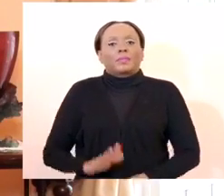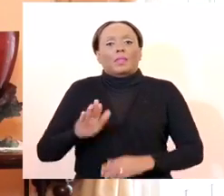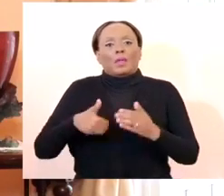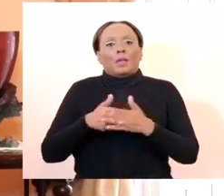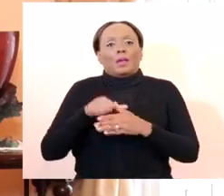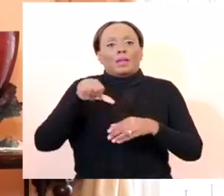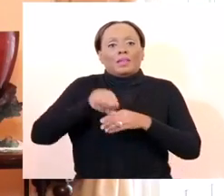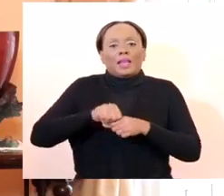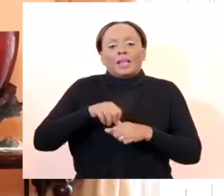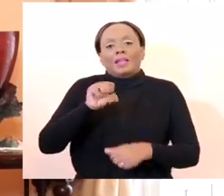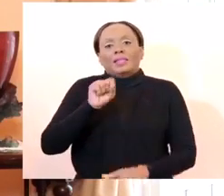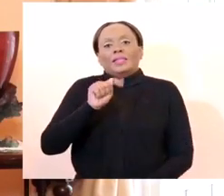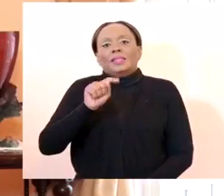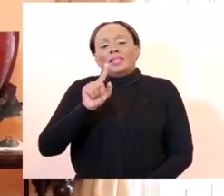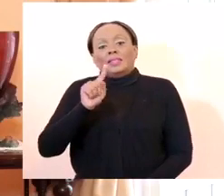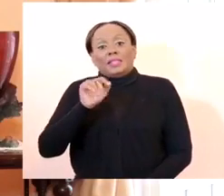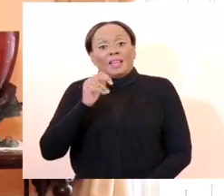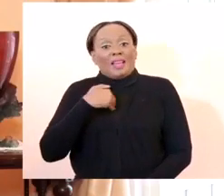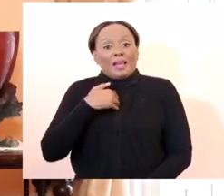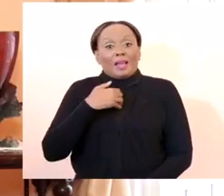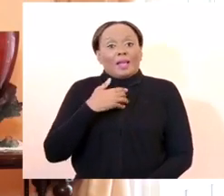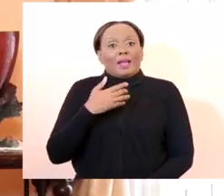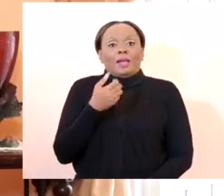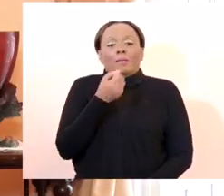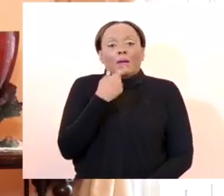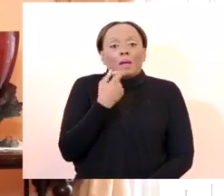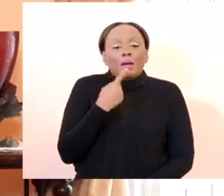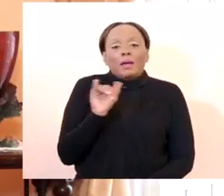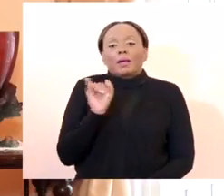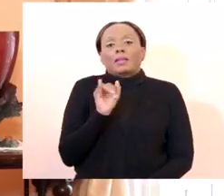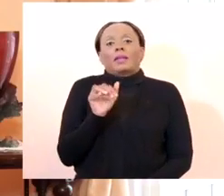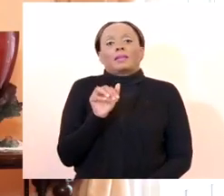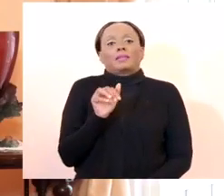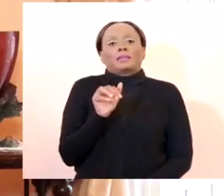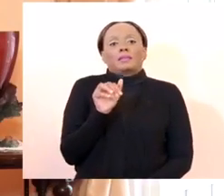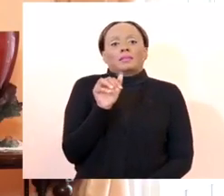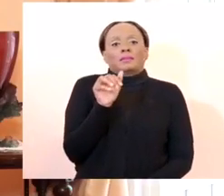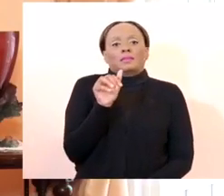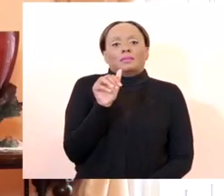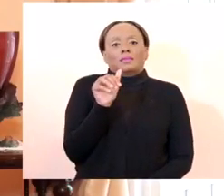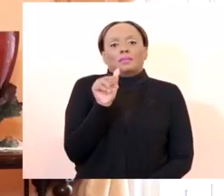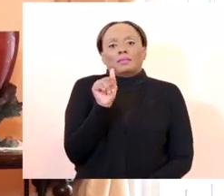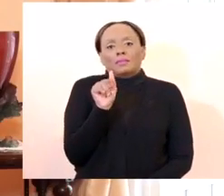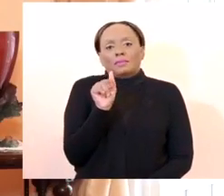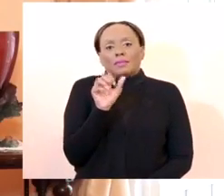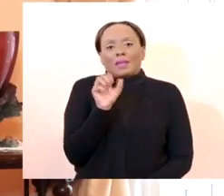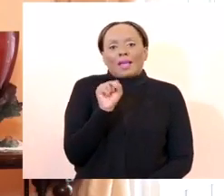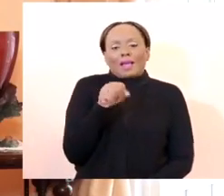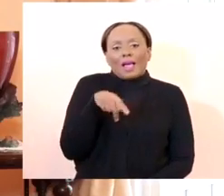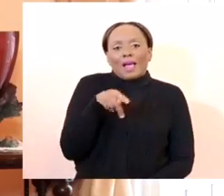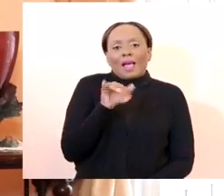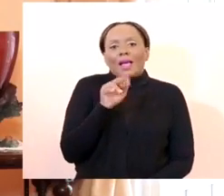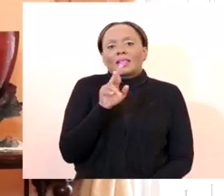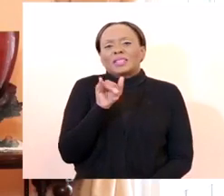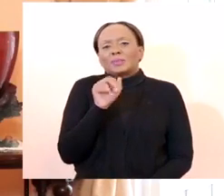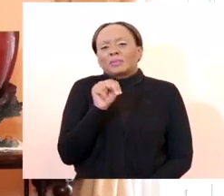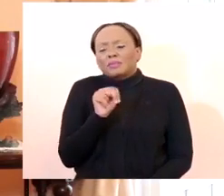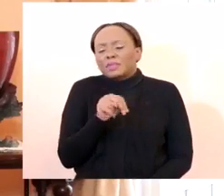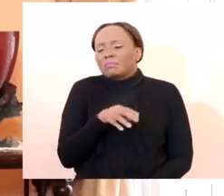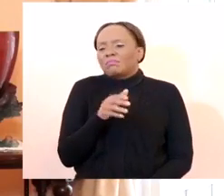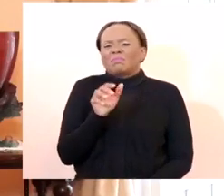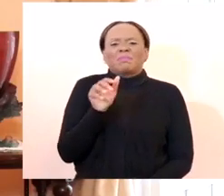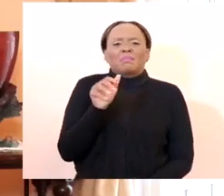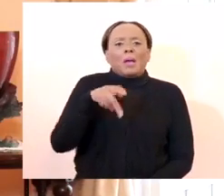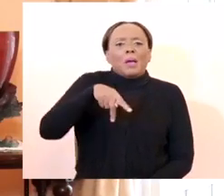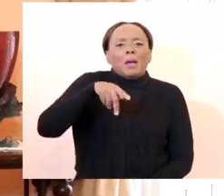aspirin, Panadol, inhalers, and things of that sort. So you will be allowed to buy those. But gas stations will not be